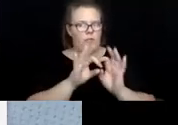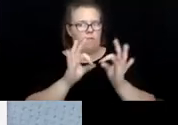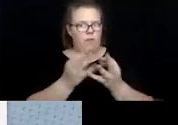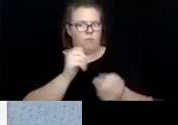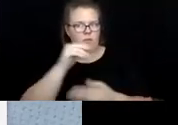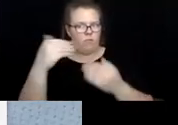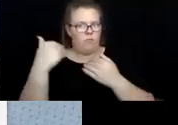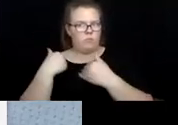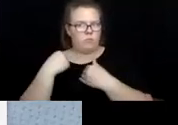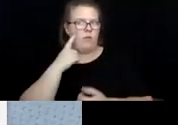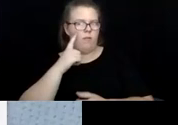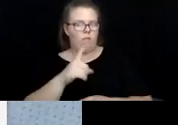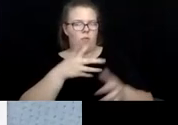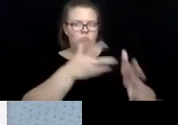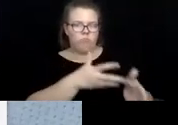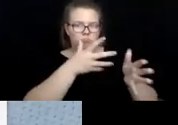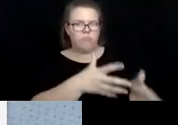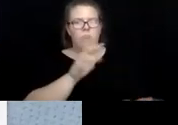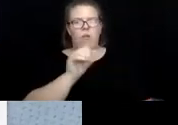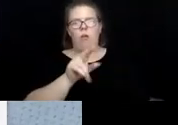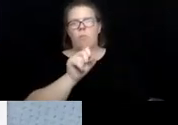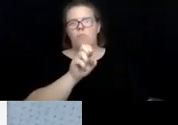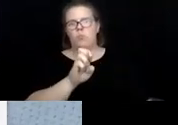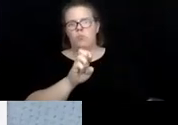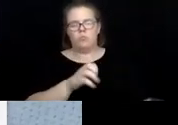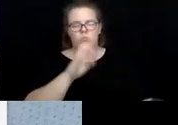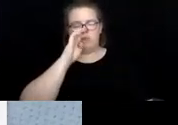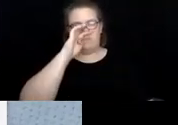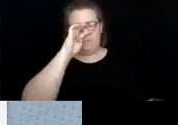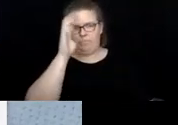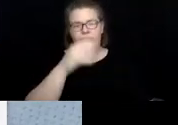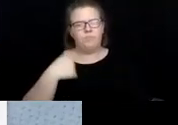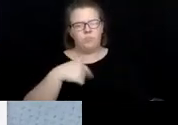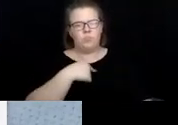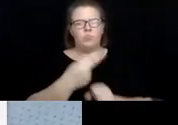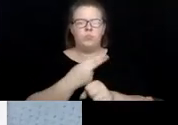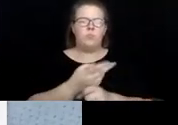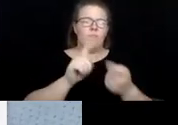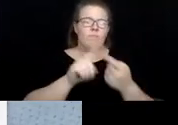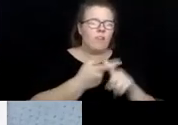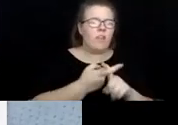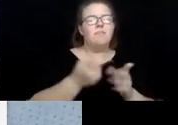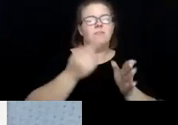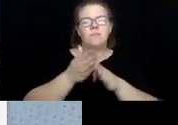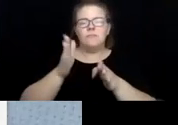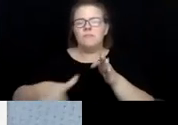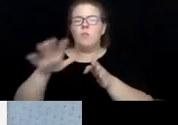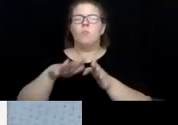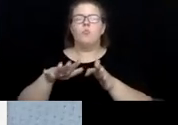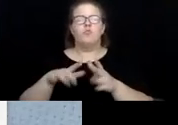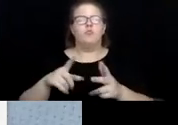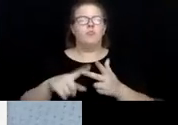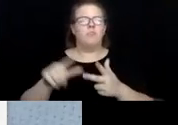the neglect or abuse of that client. We would use friends, neighbors, other